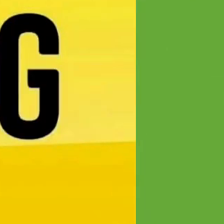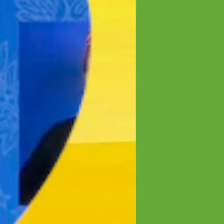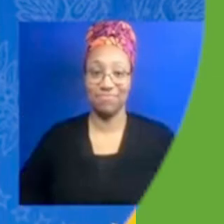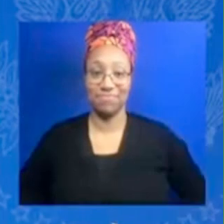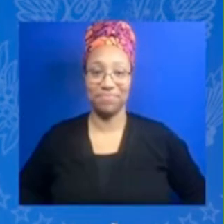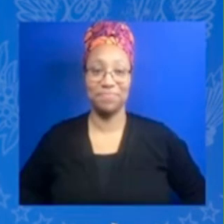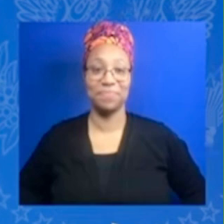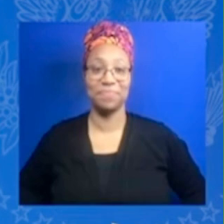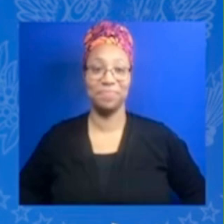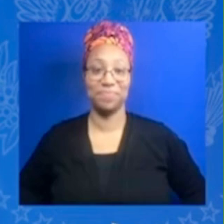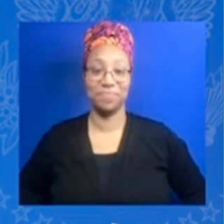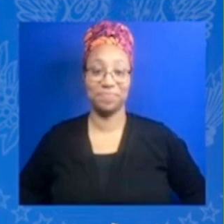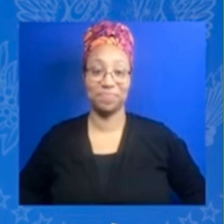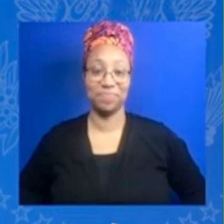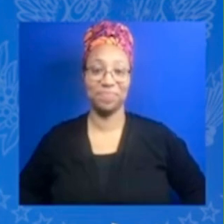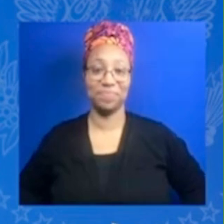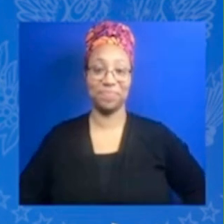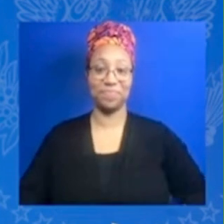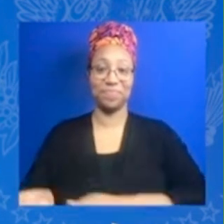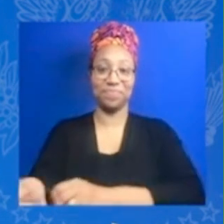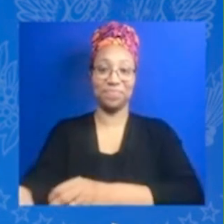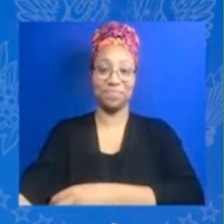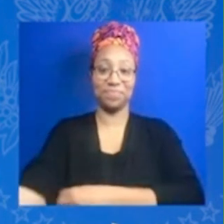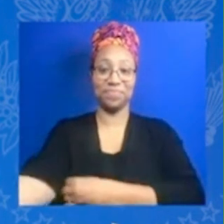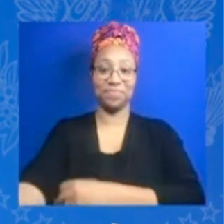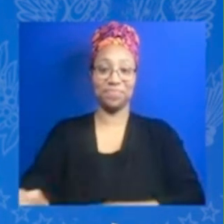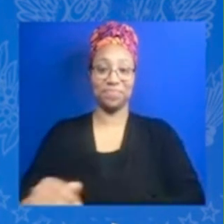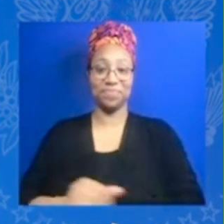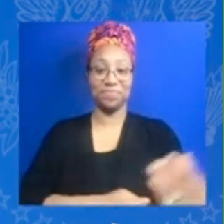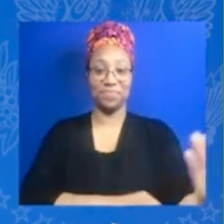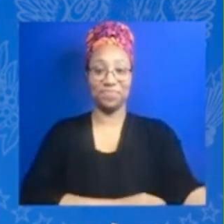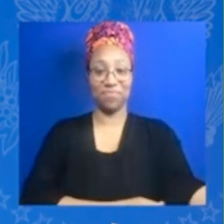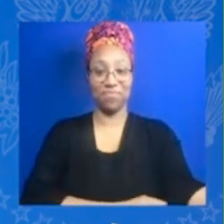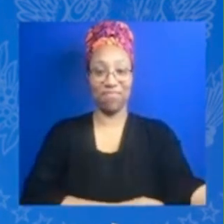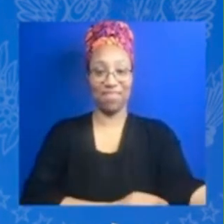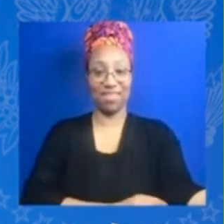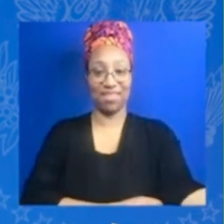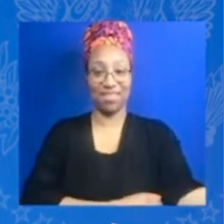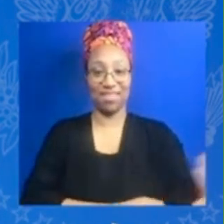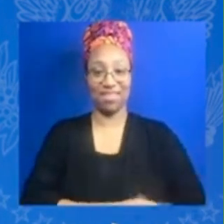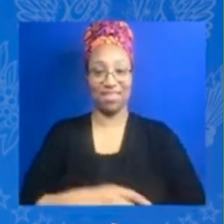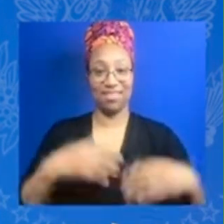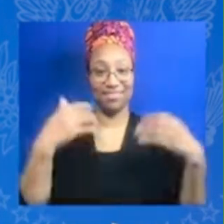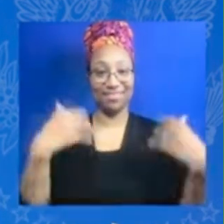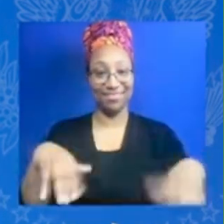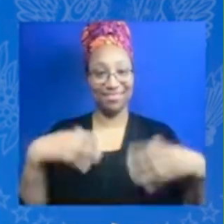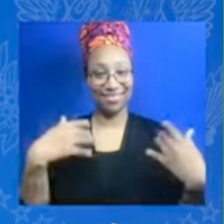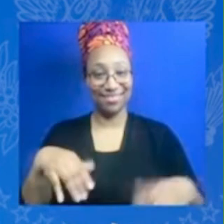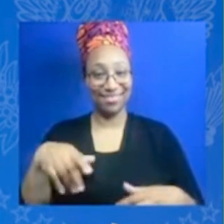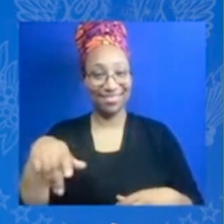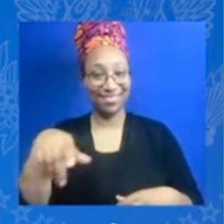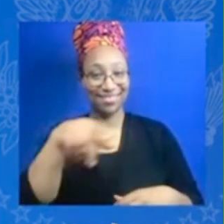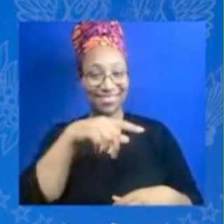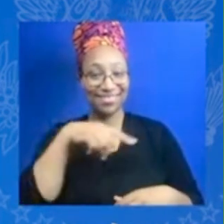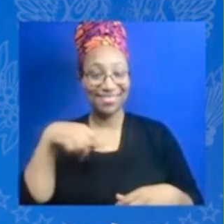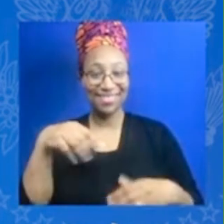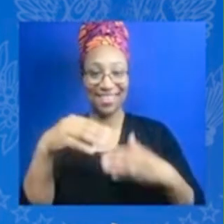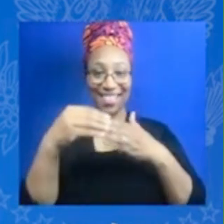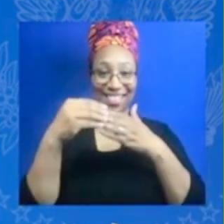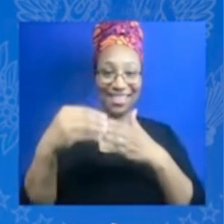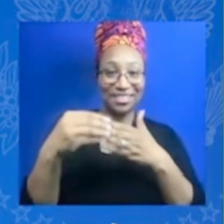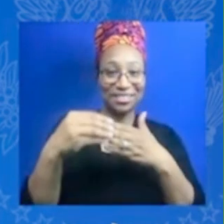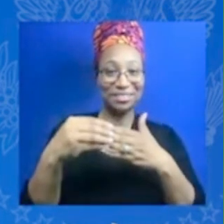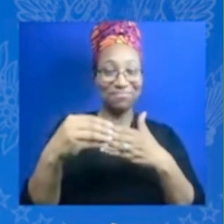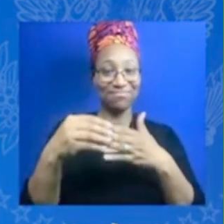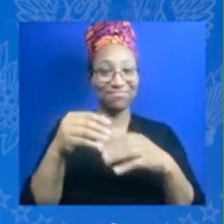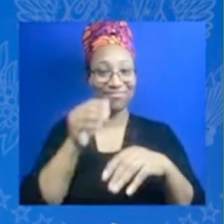I'm now by a panel of incredible entrepreneurs who with their leadership are going to inspire the next generation